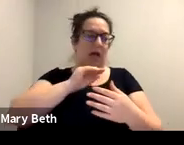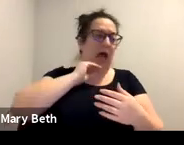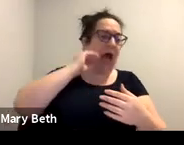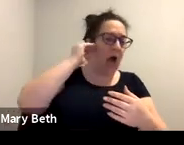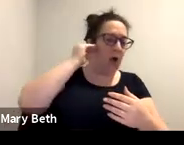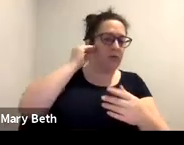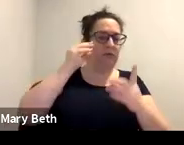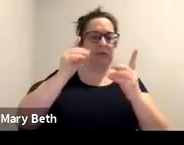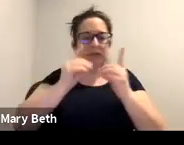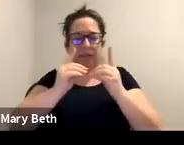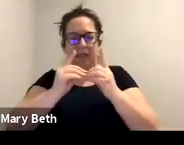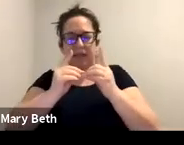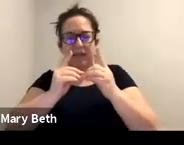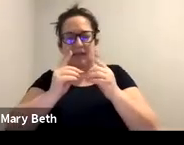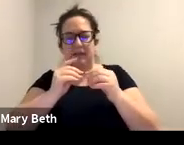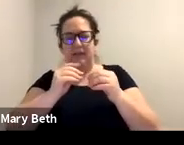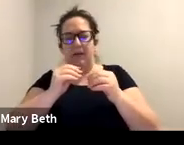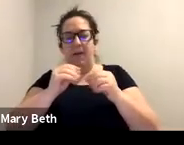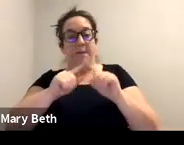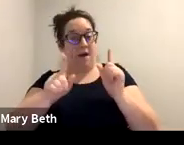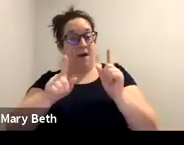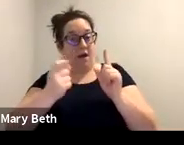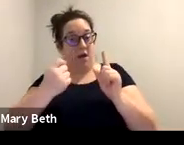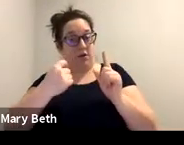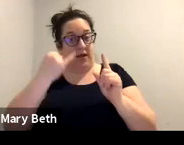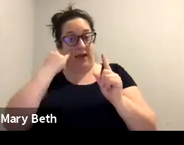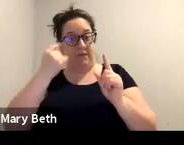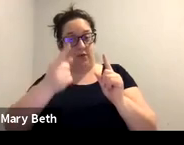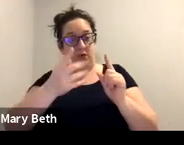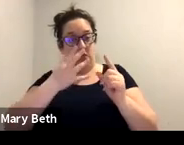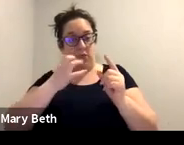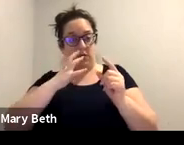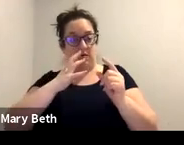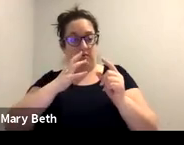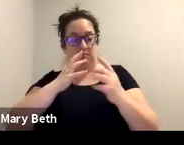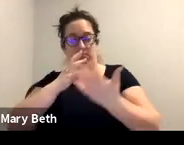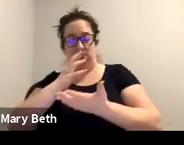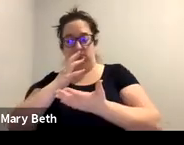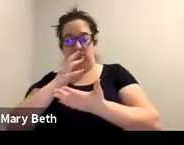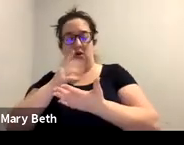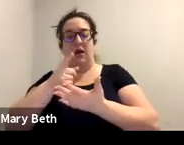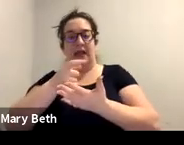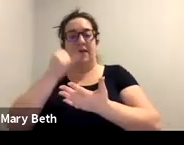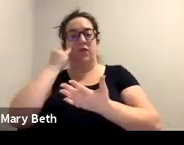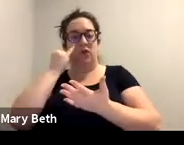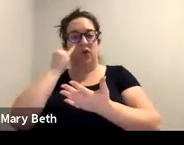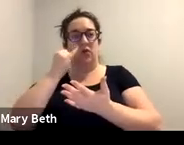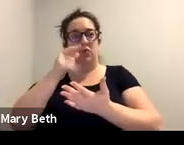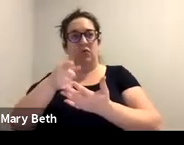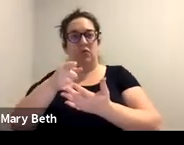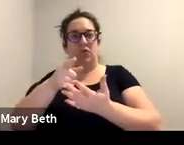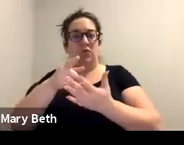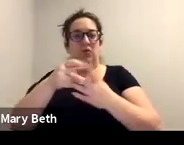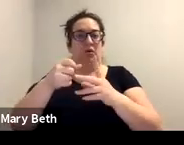But if you were sexually assaulted by a non-family, non-household member, so by a teacher,